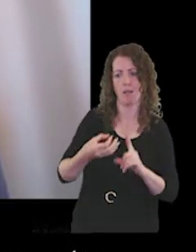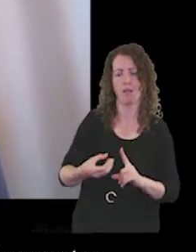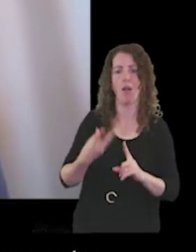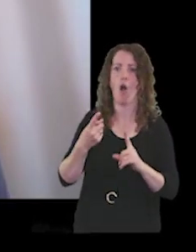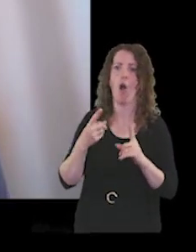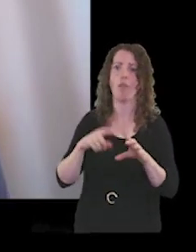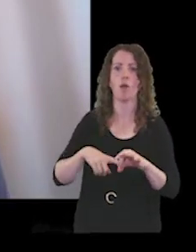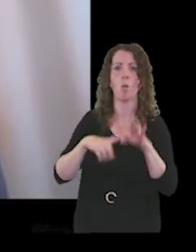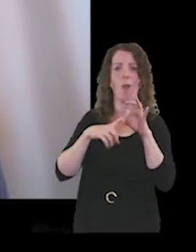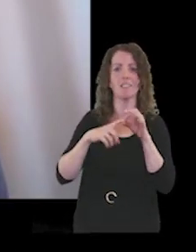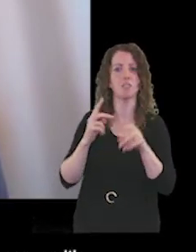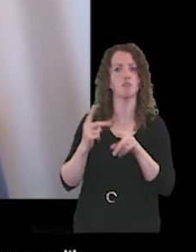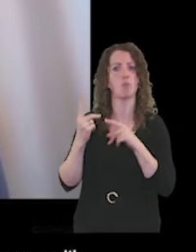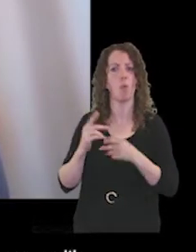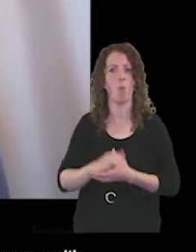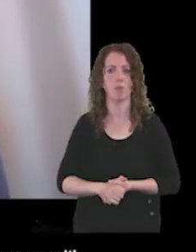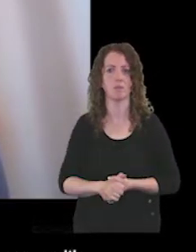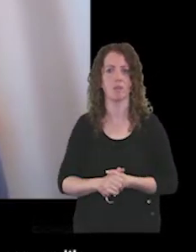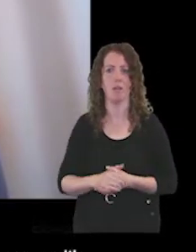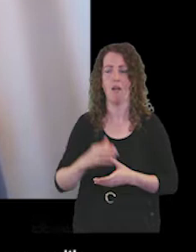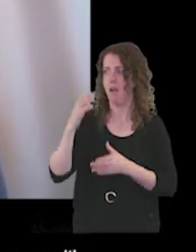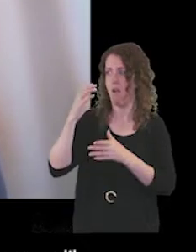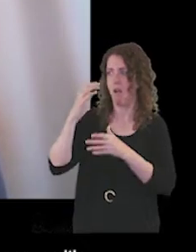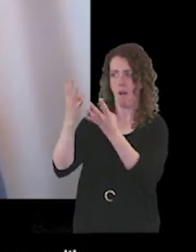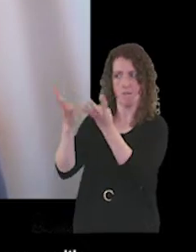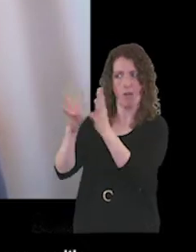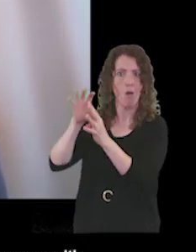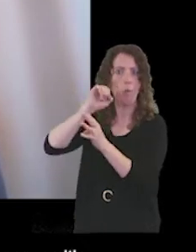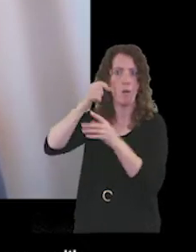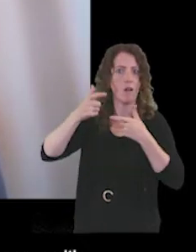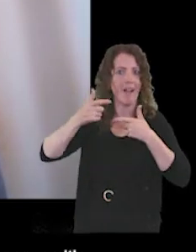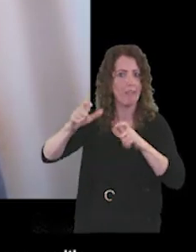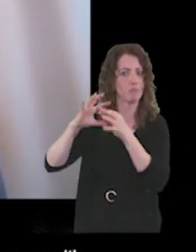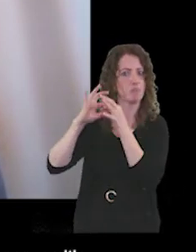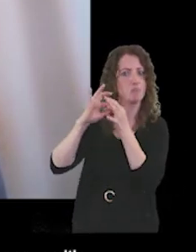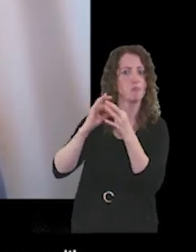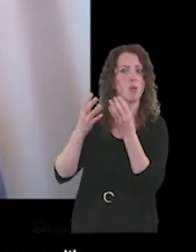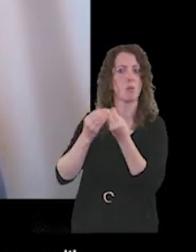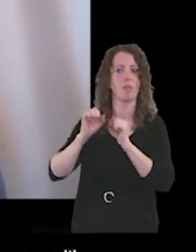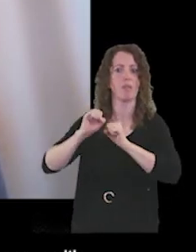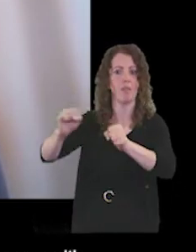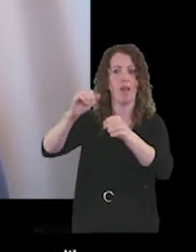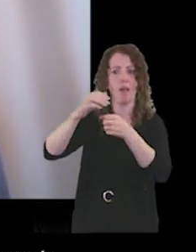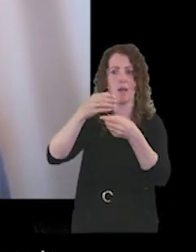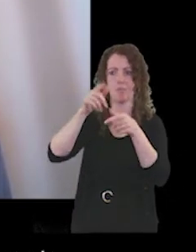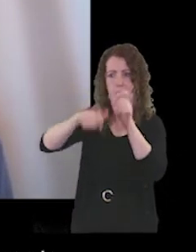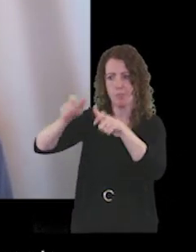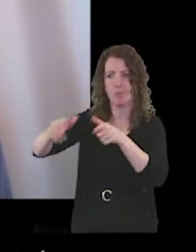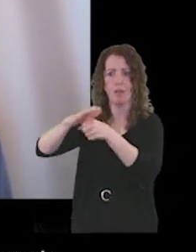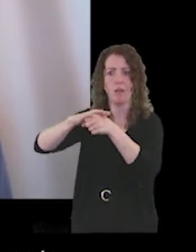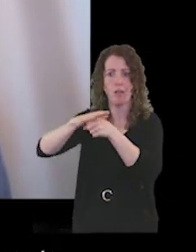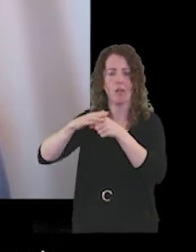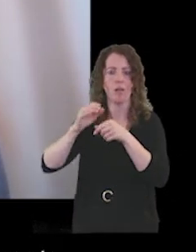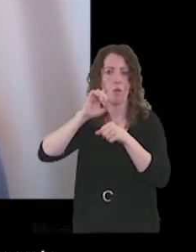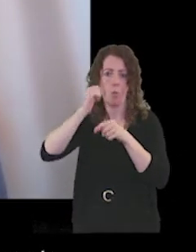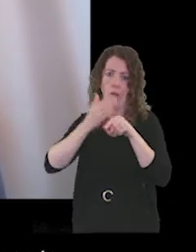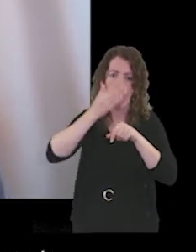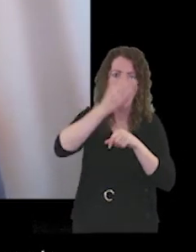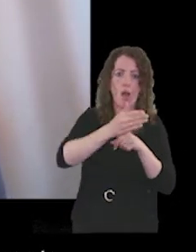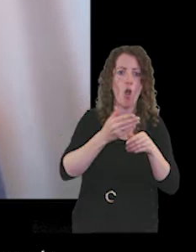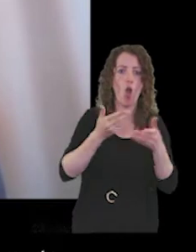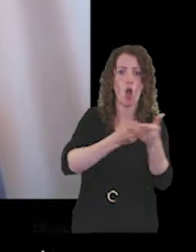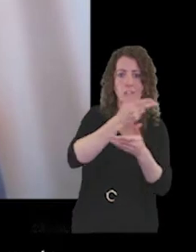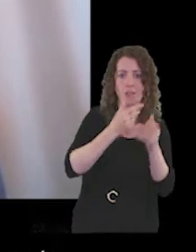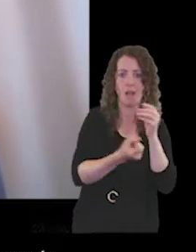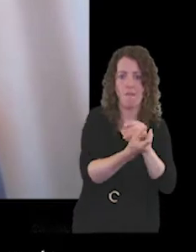report. Governors will continue to engage with their constituents in the following ways by attending consultation events,